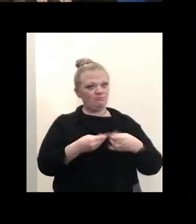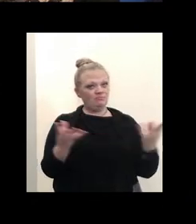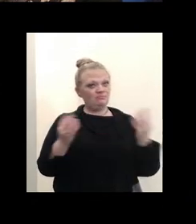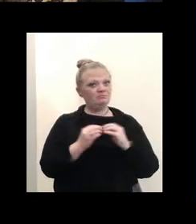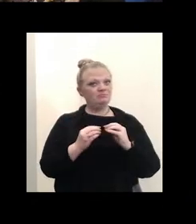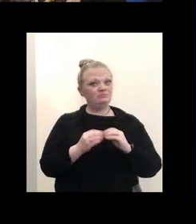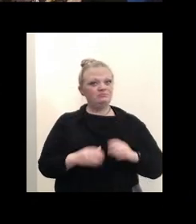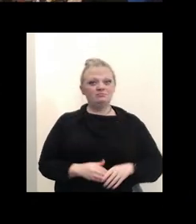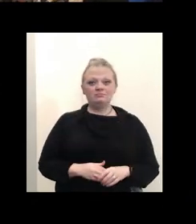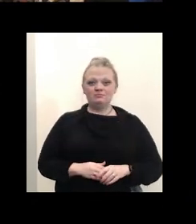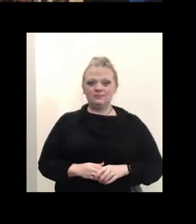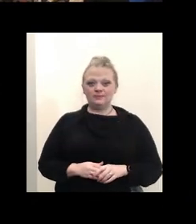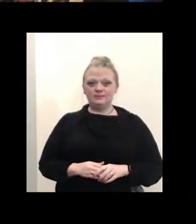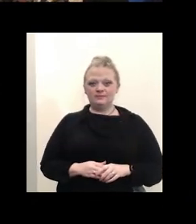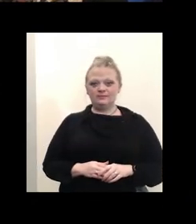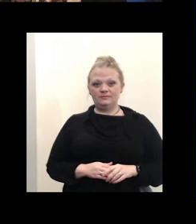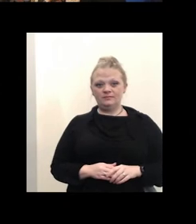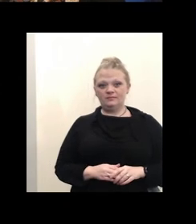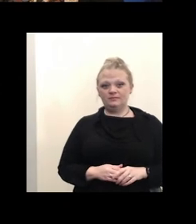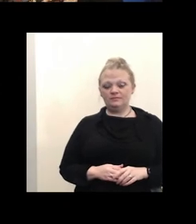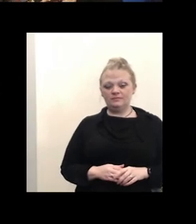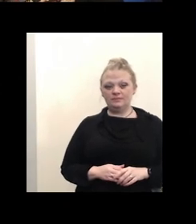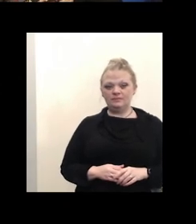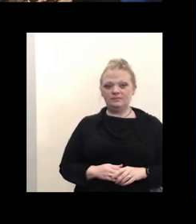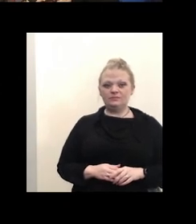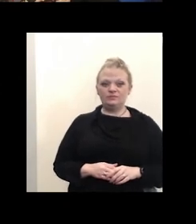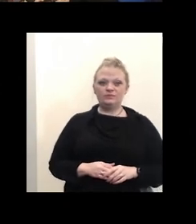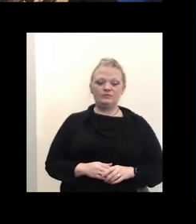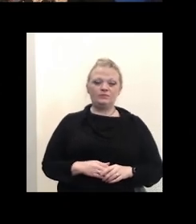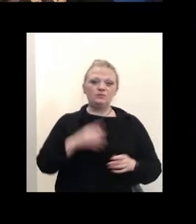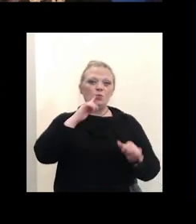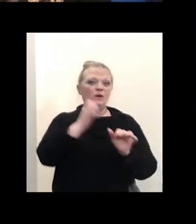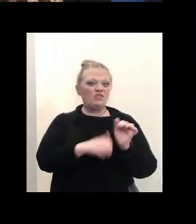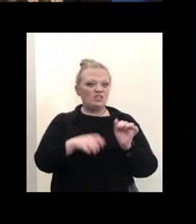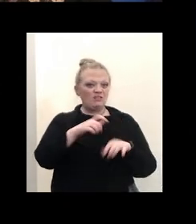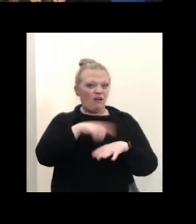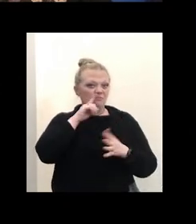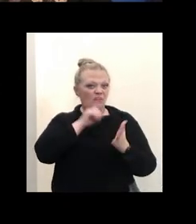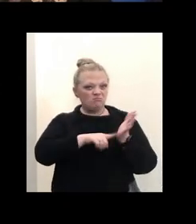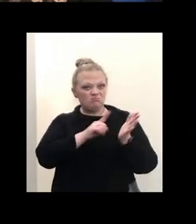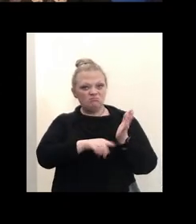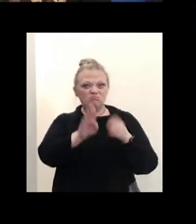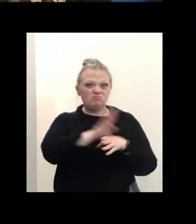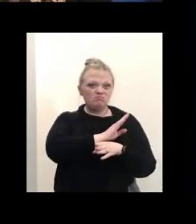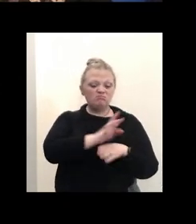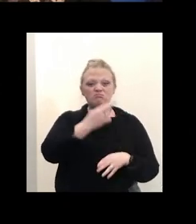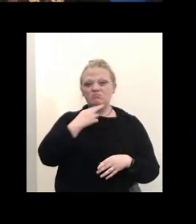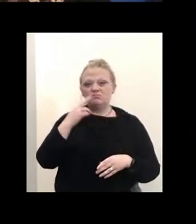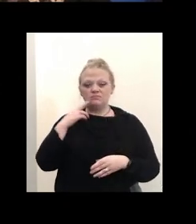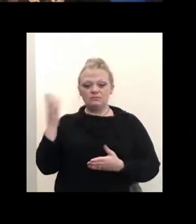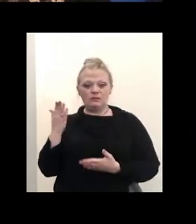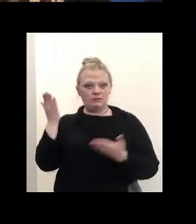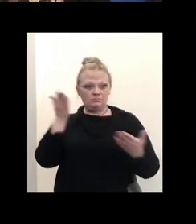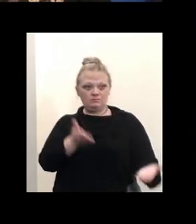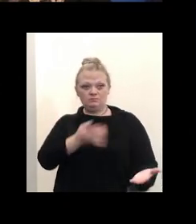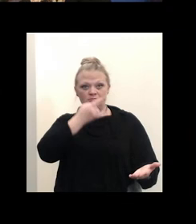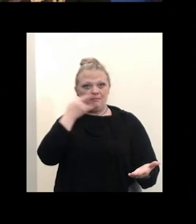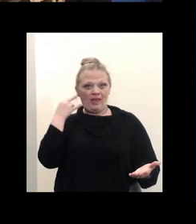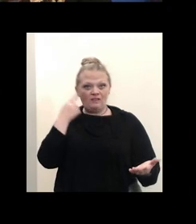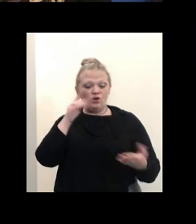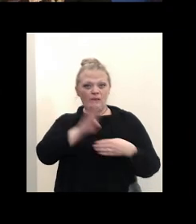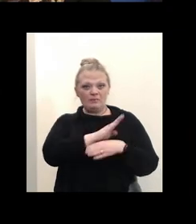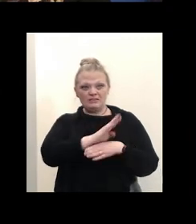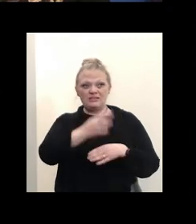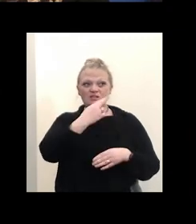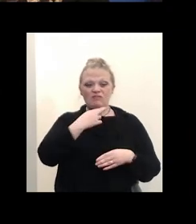we are, our sanitarians, every time they inspect a business or a restaurant, they bring masks for the businesses and the restaurants